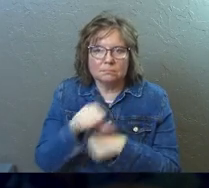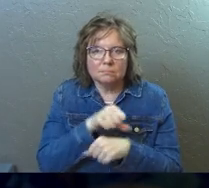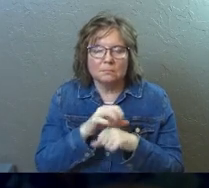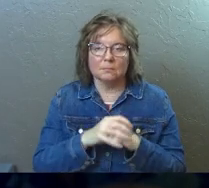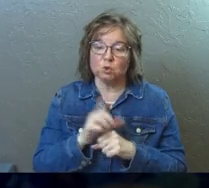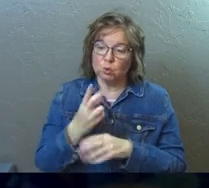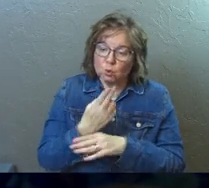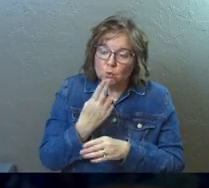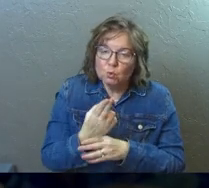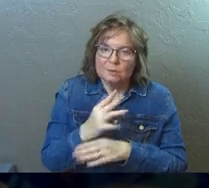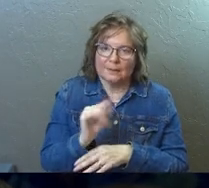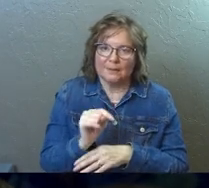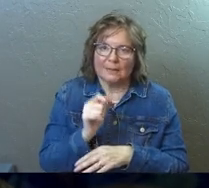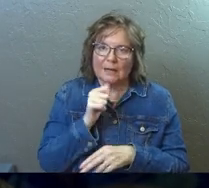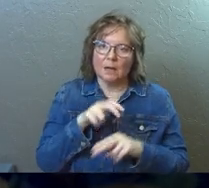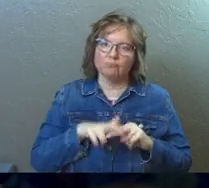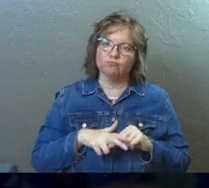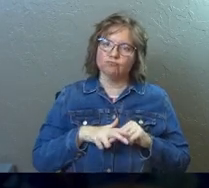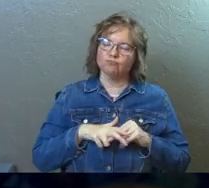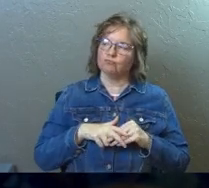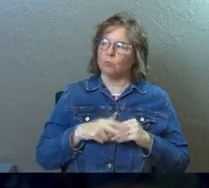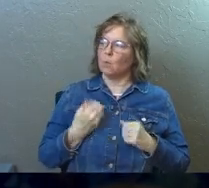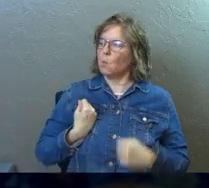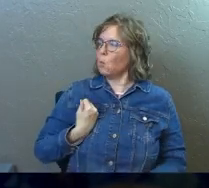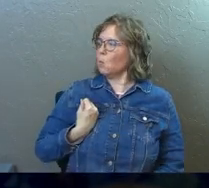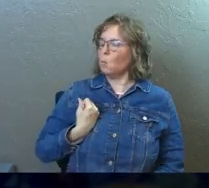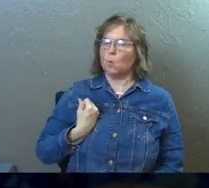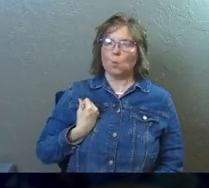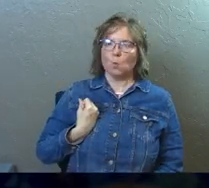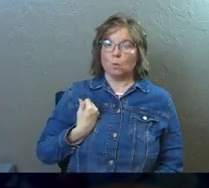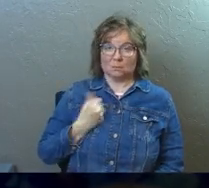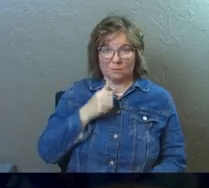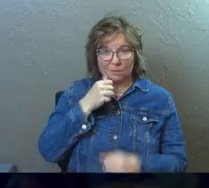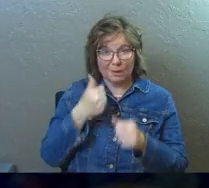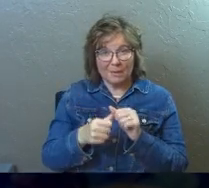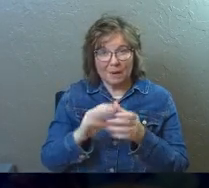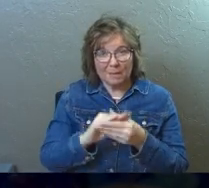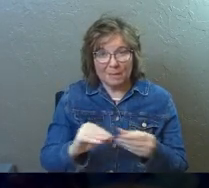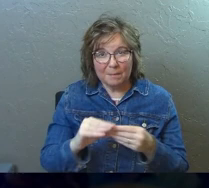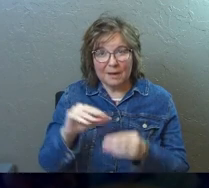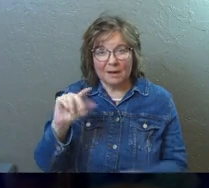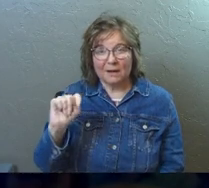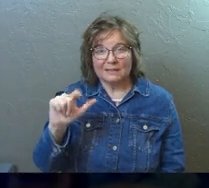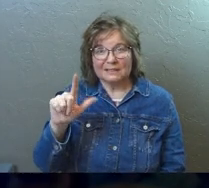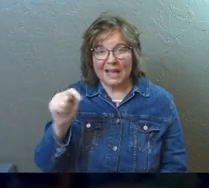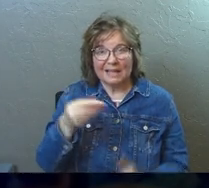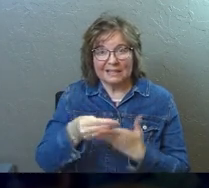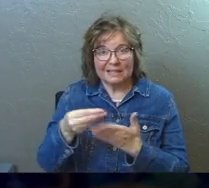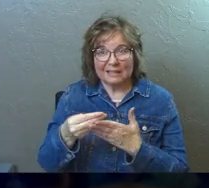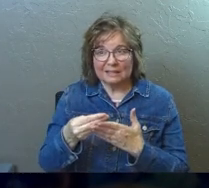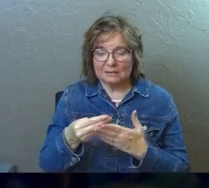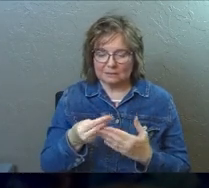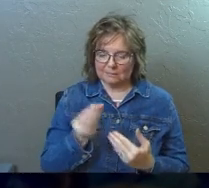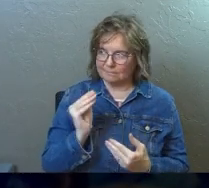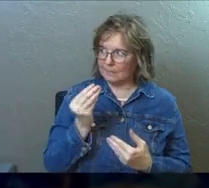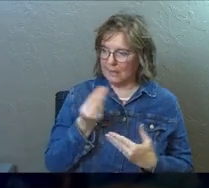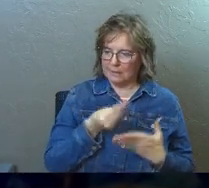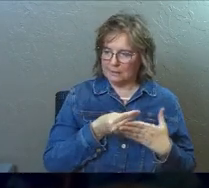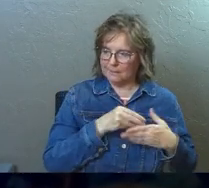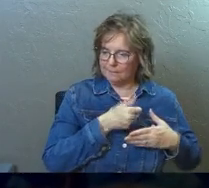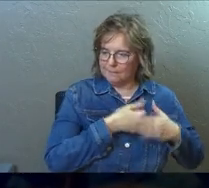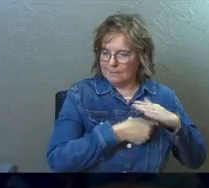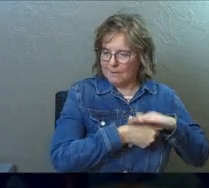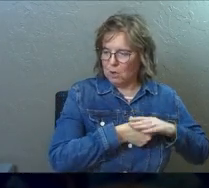And you're supposed to use them, not sit on them. Some of you guys remember the parable of the talents, the person who buried their talent.